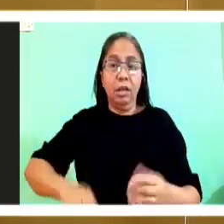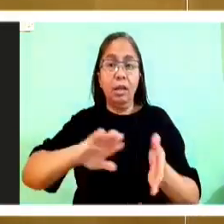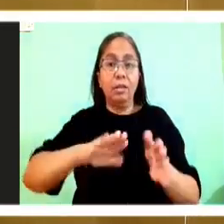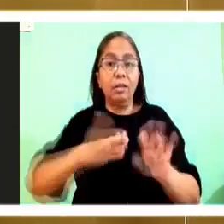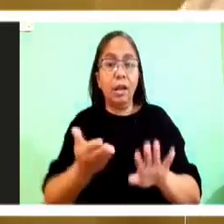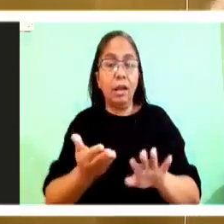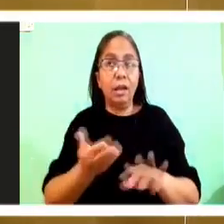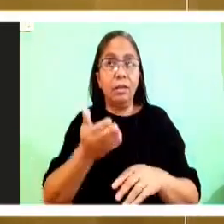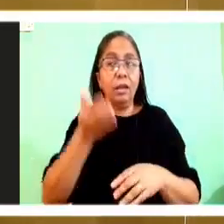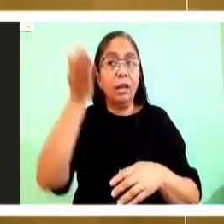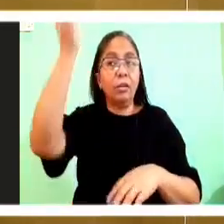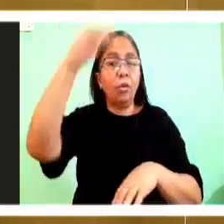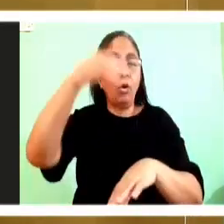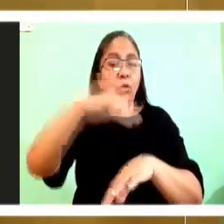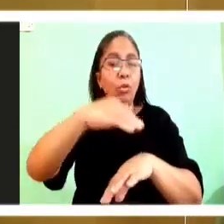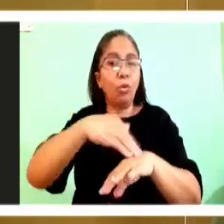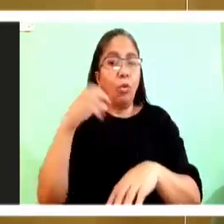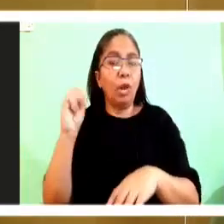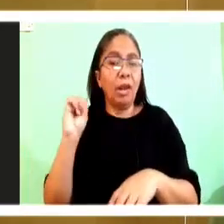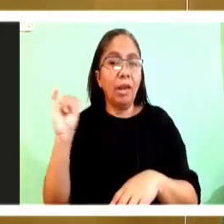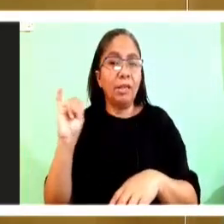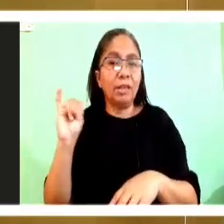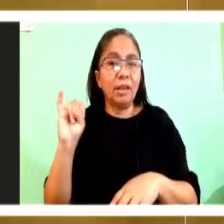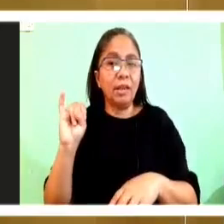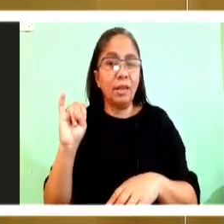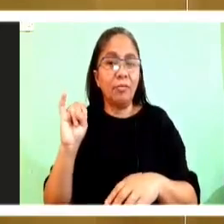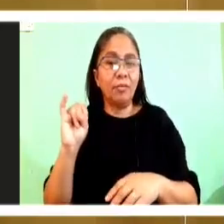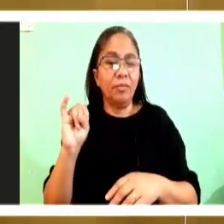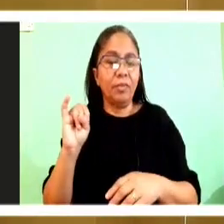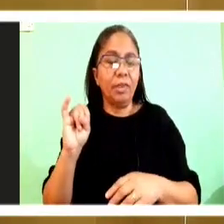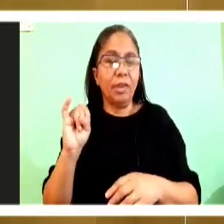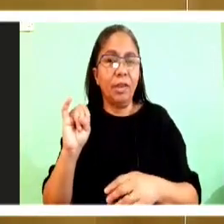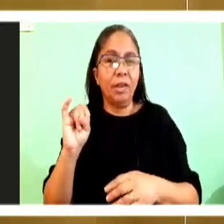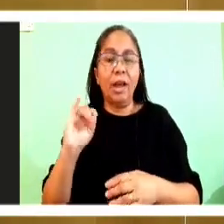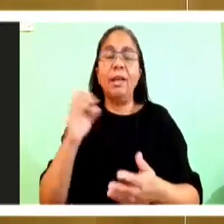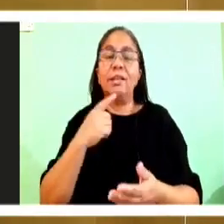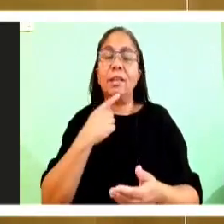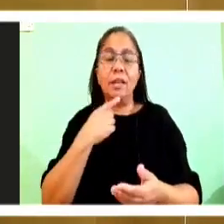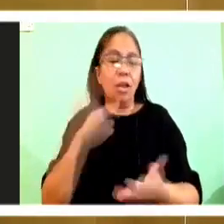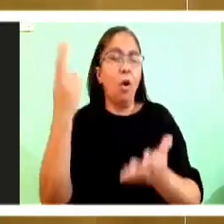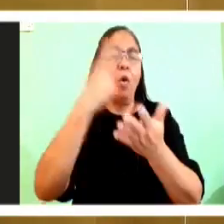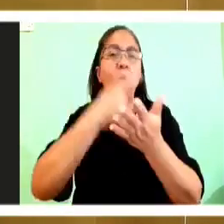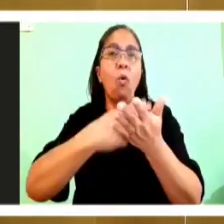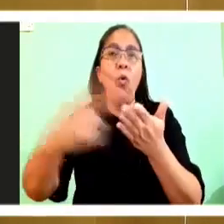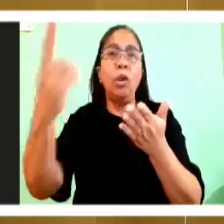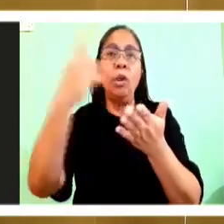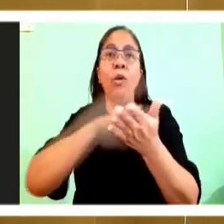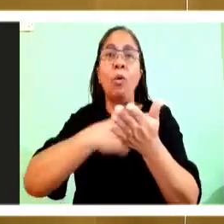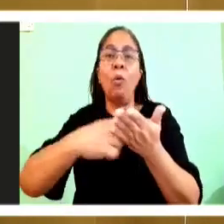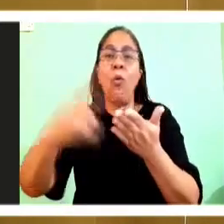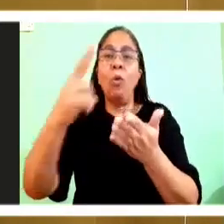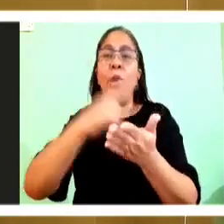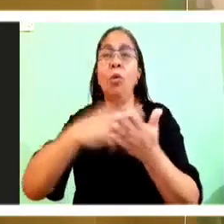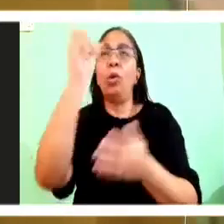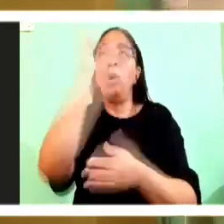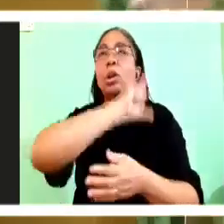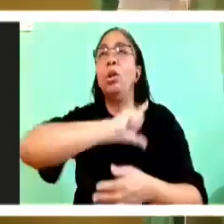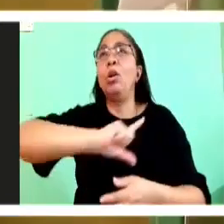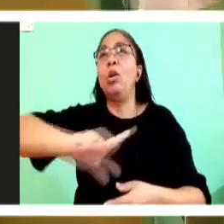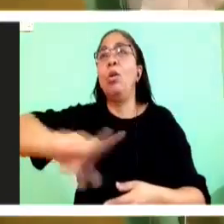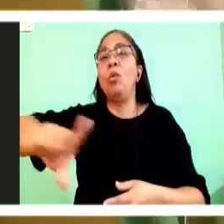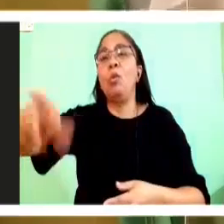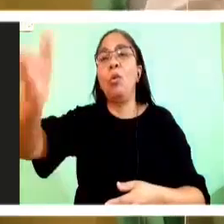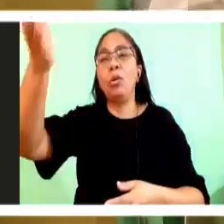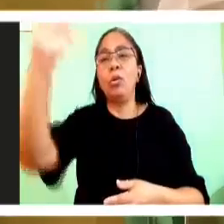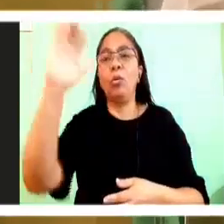And all through Isaiah the name of God is holy, holy, holy Lord God of hosts. So for Isaiah God is the holy